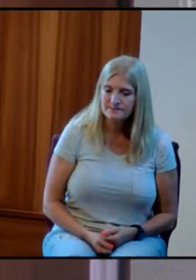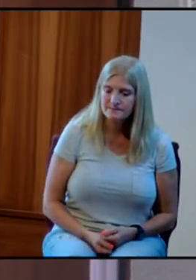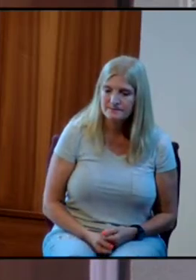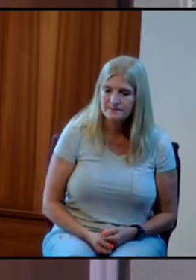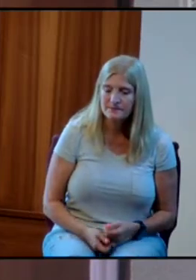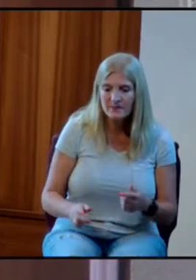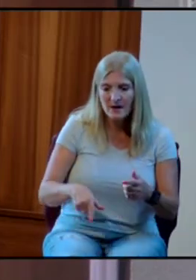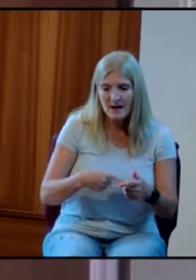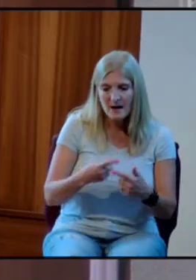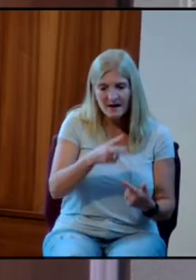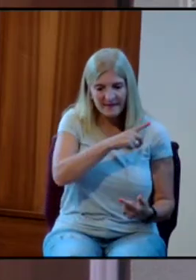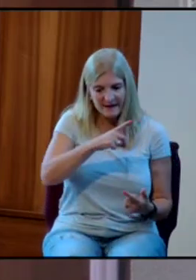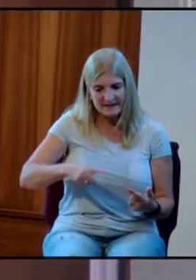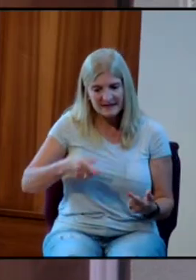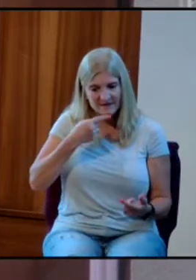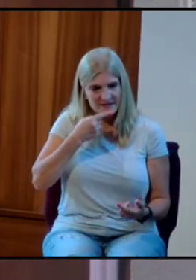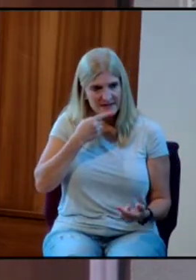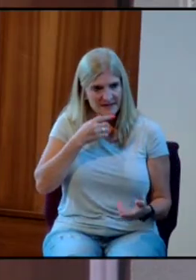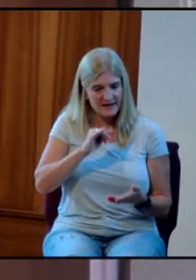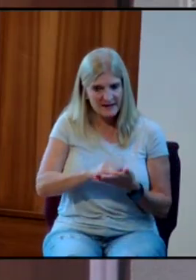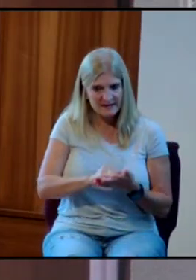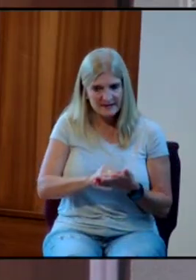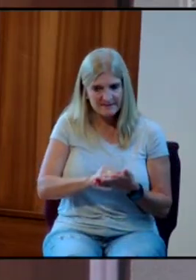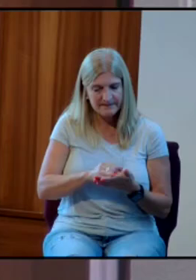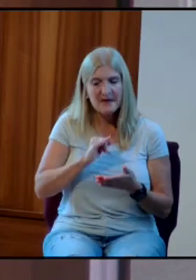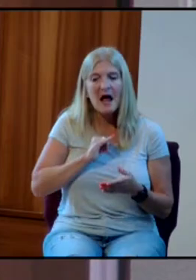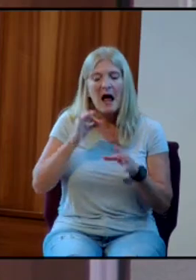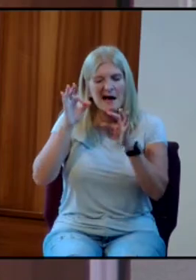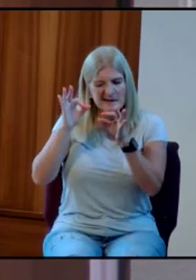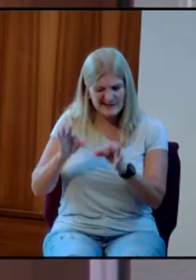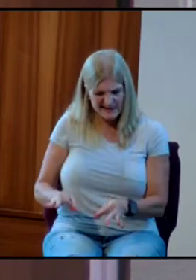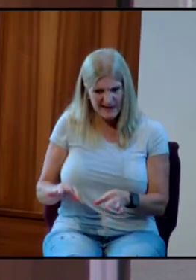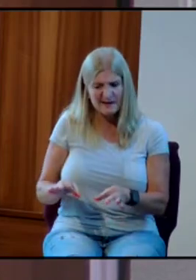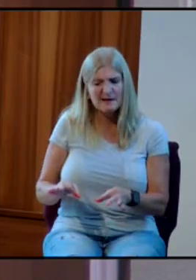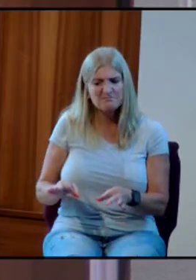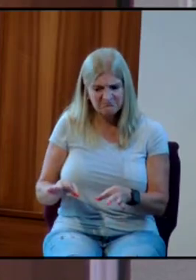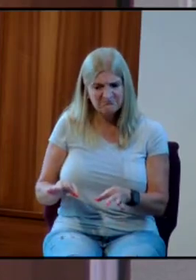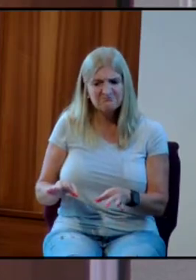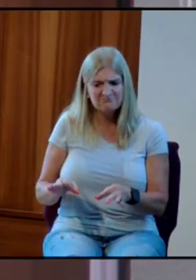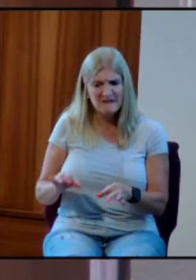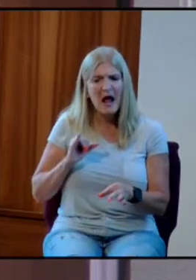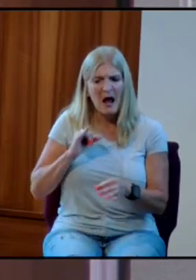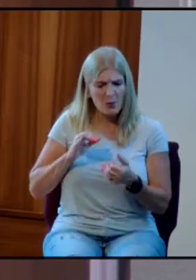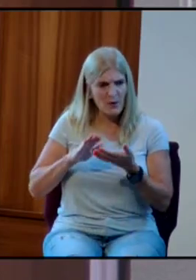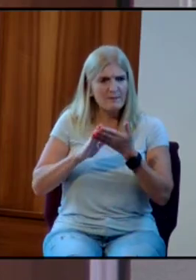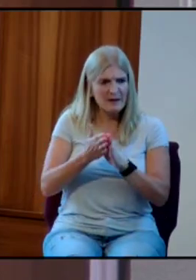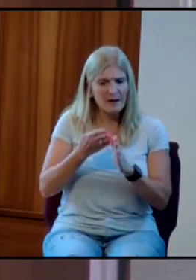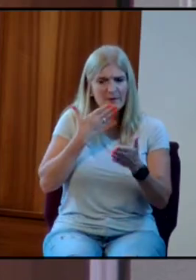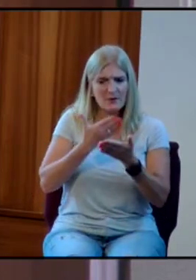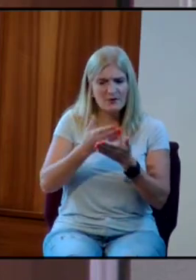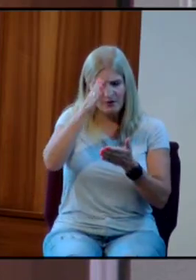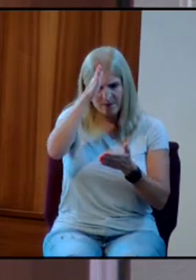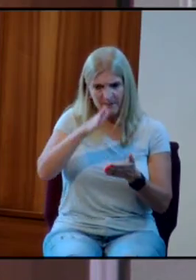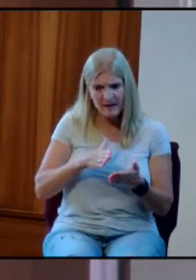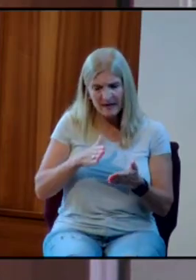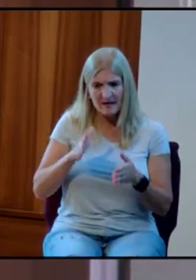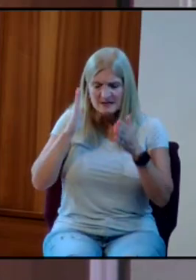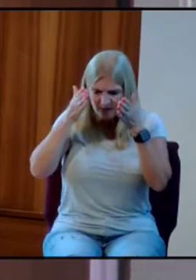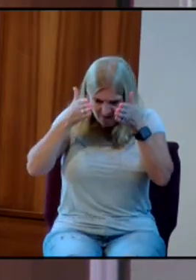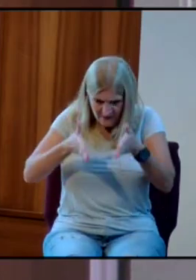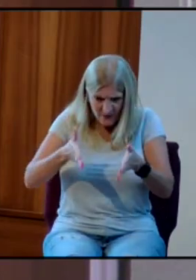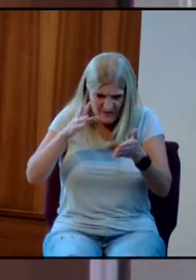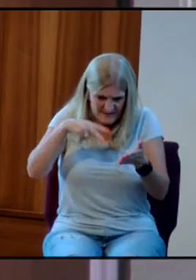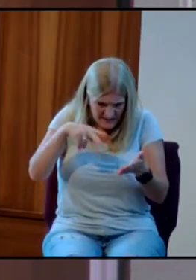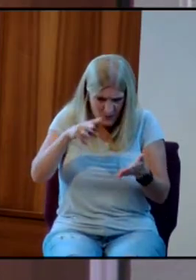And then David said, I made up my mind I wanted to be a good man. And I started paying attention to the